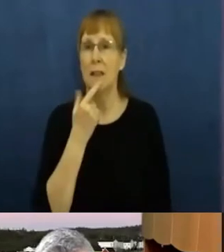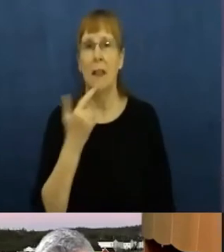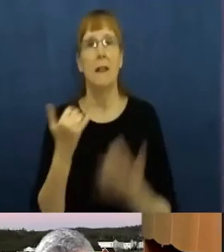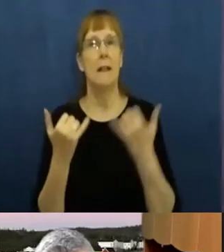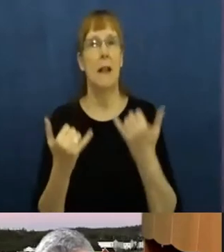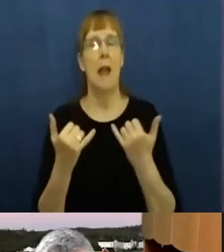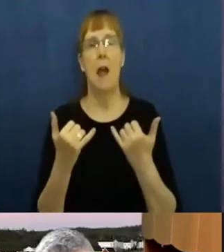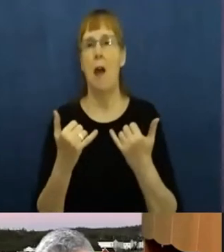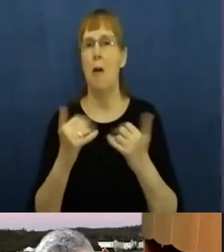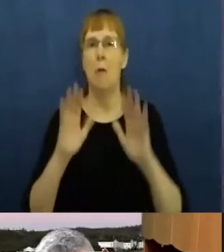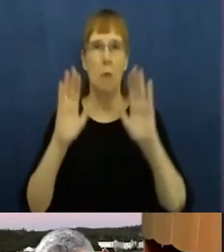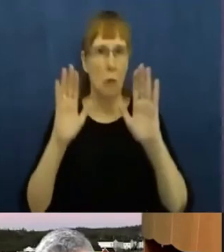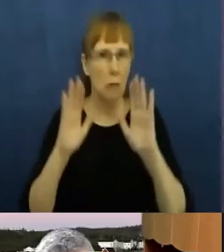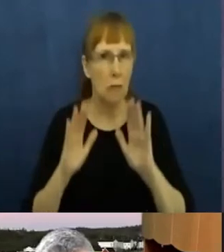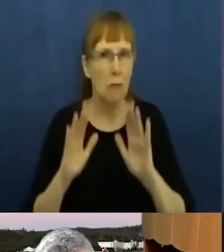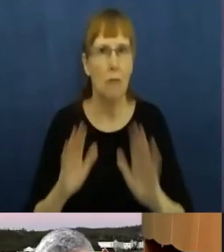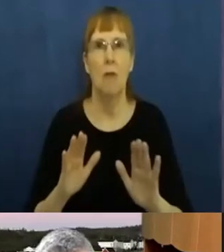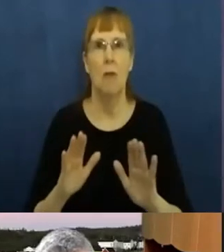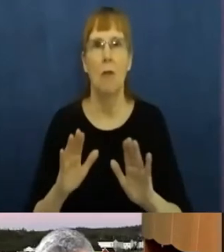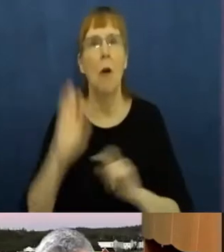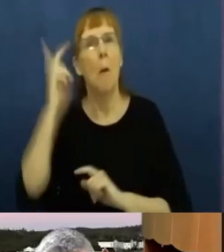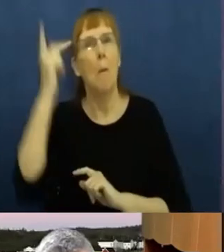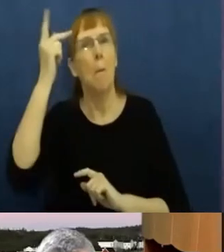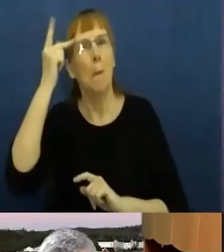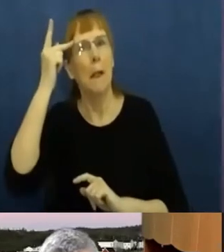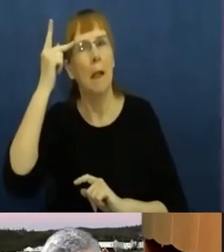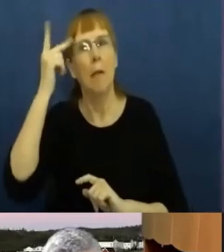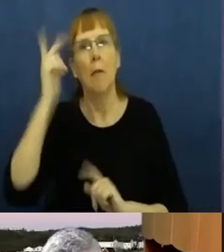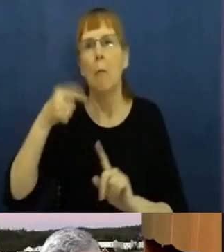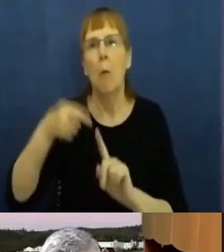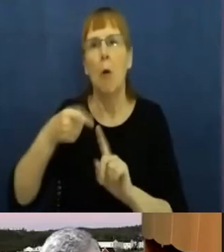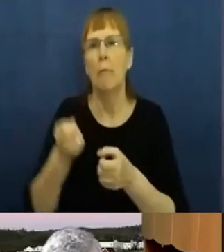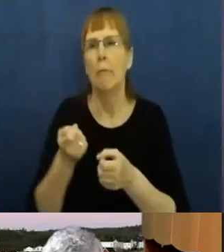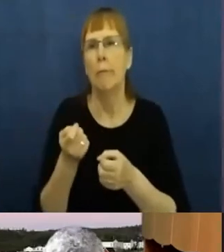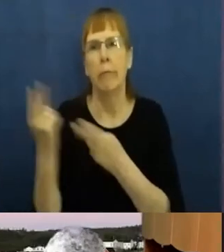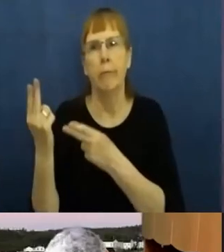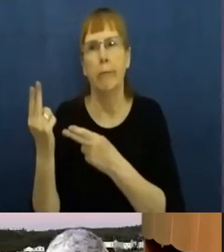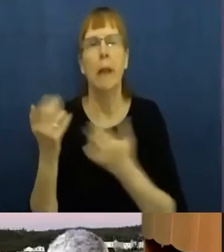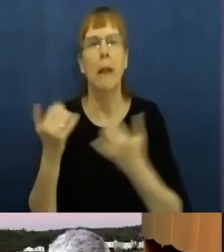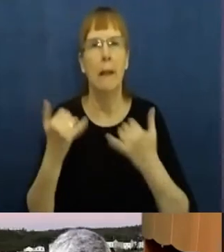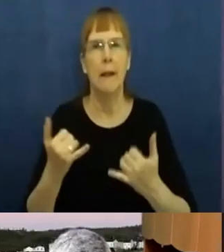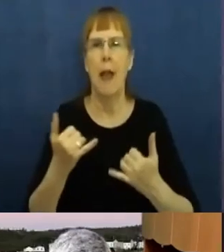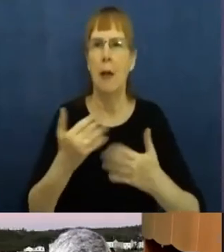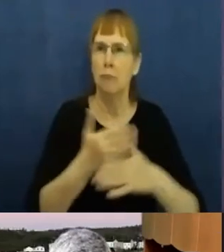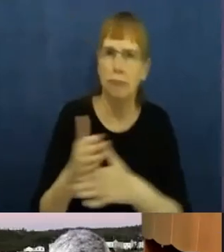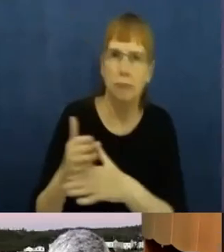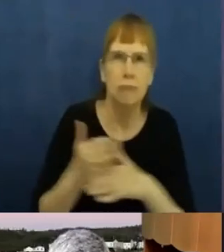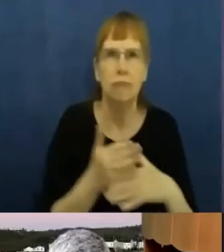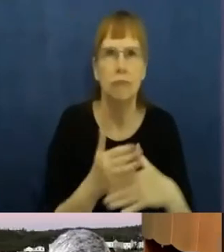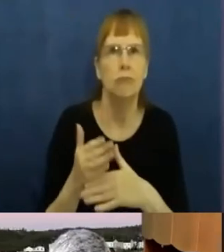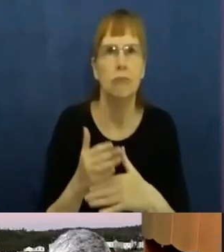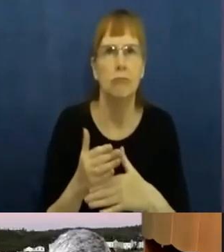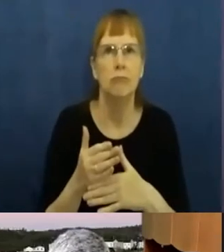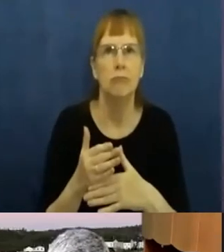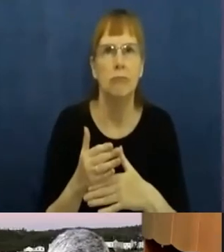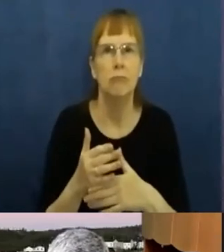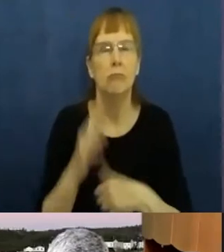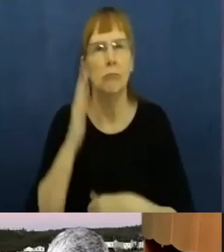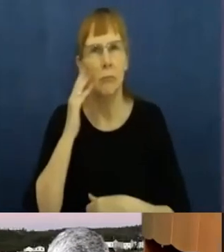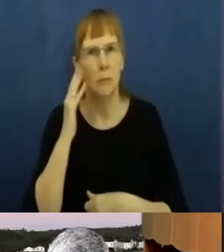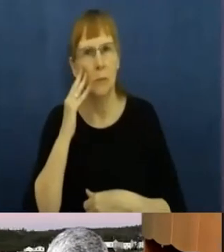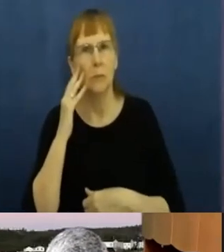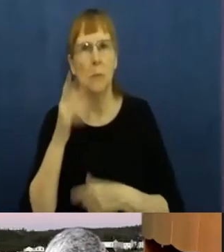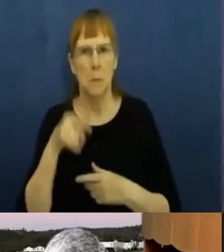in fact, in Ontario, the Indigenous leaders in particular have spoken about their partnership